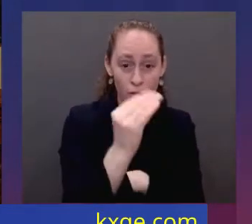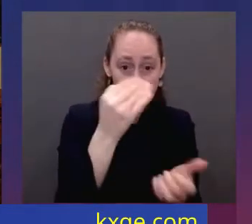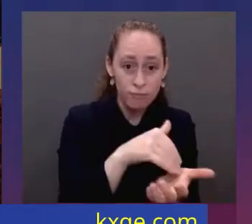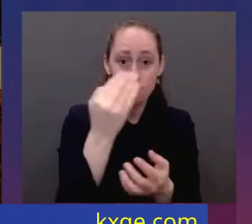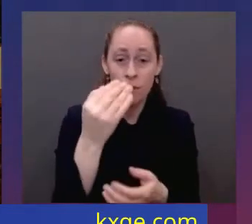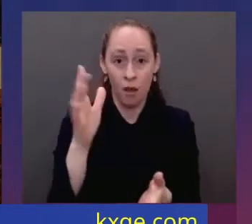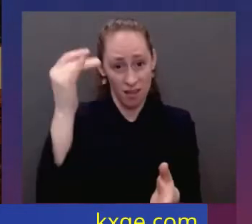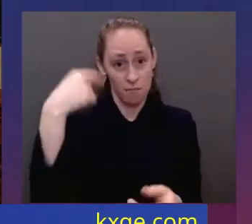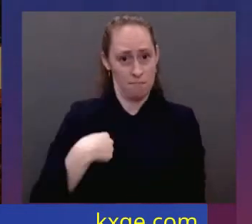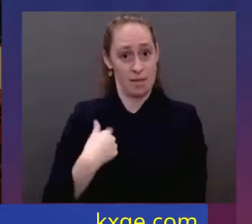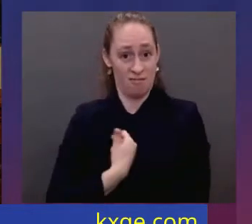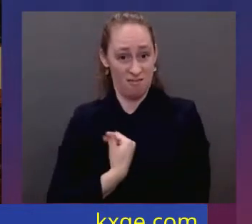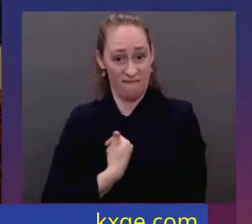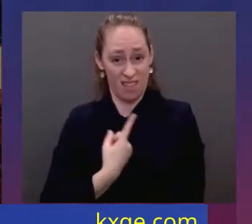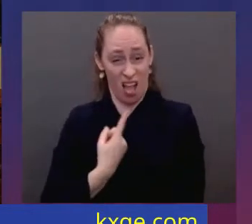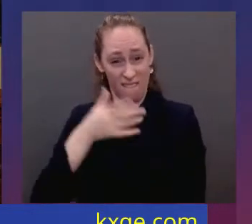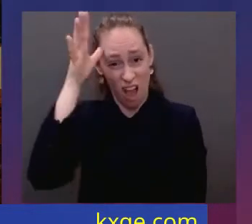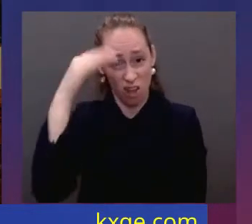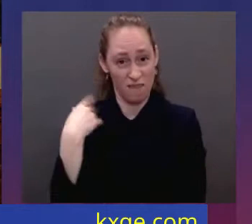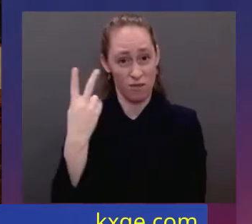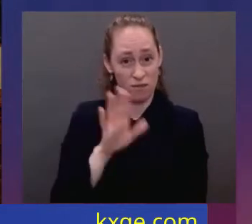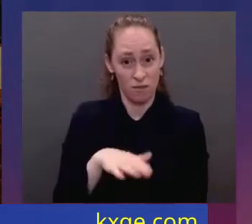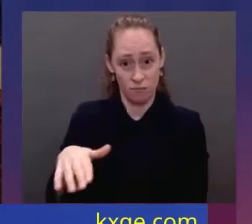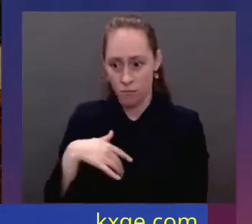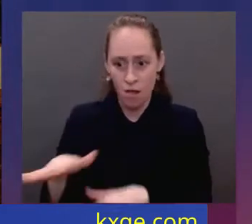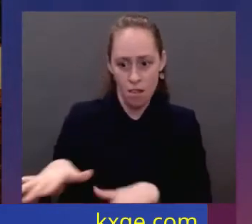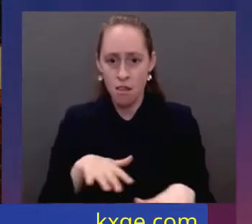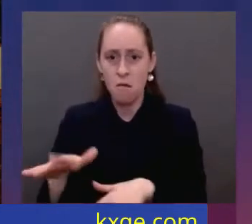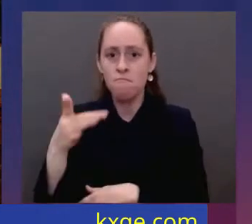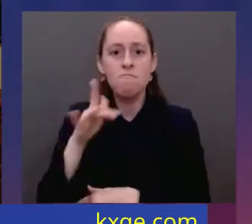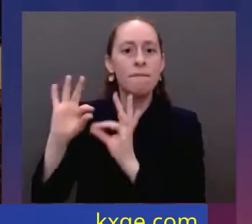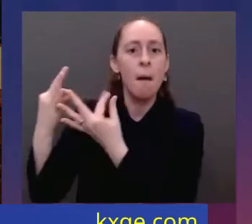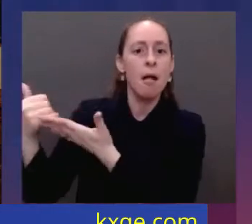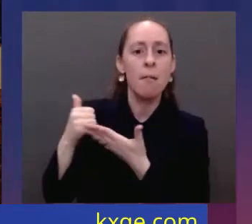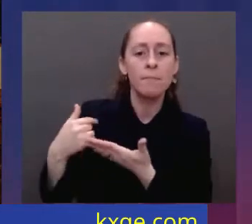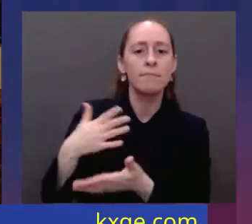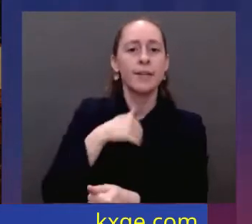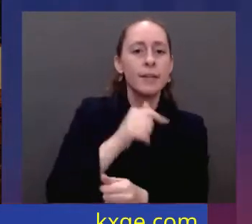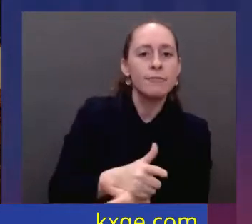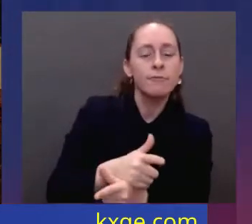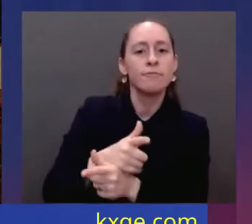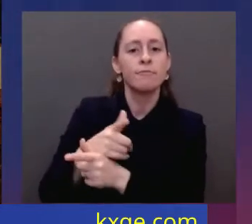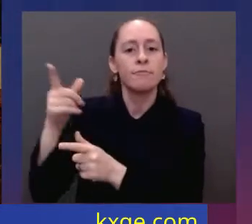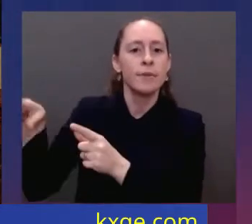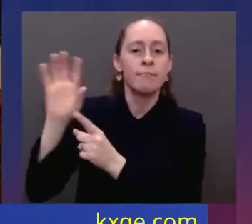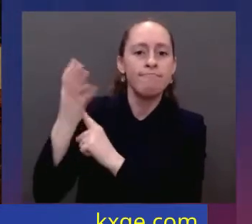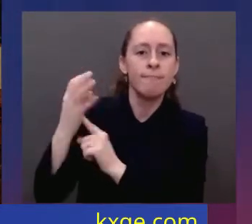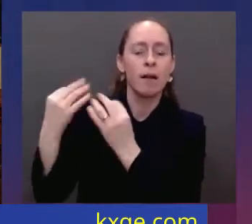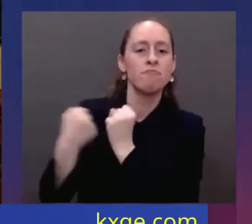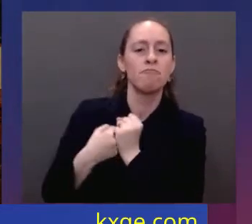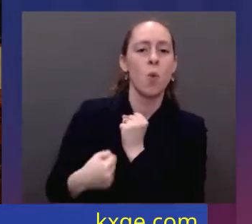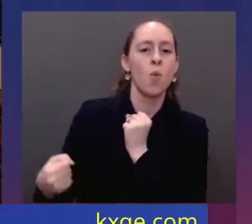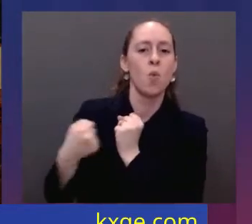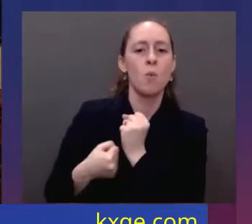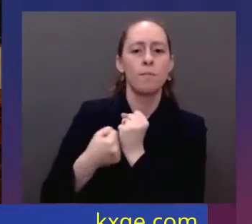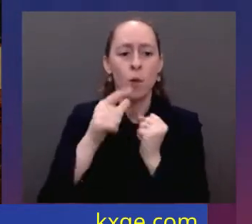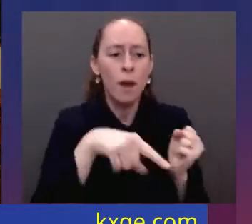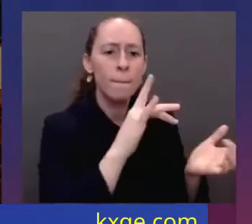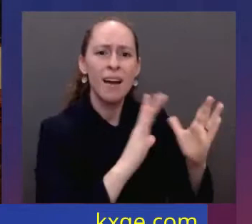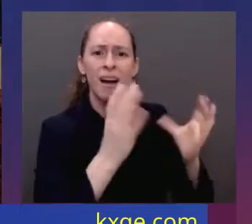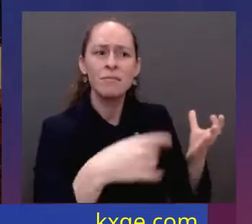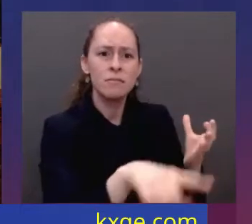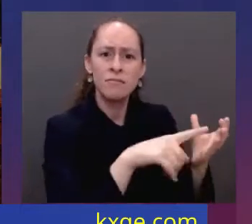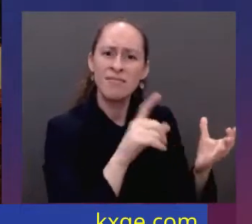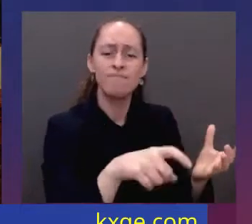help though. I had a mom, dad, a brother and a sister that really helped. But middle-class and working folks shouldn't have to pay more than 7% of their income to care for the young children.